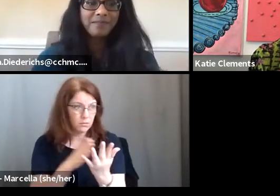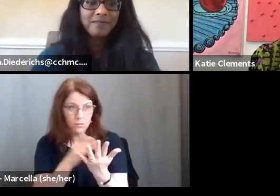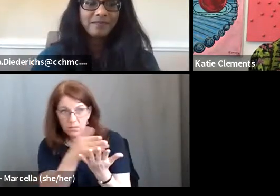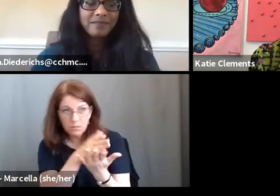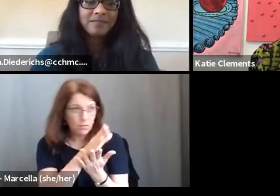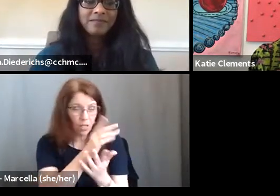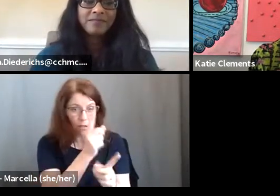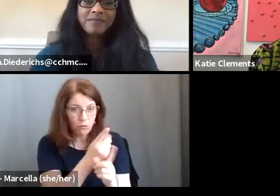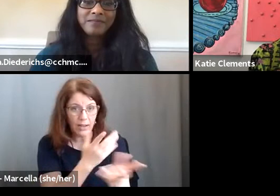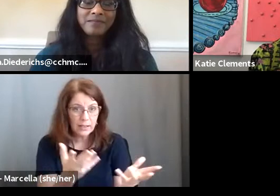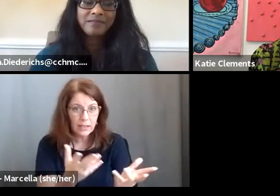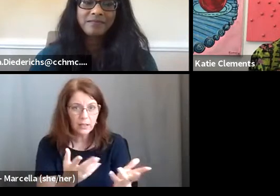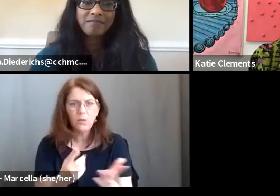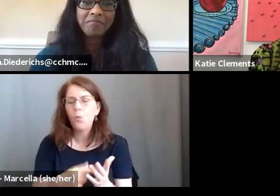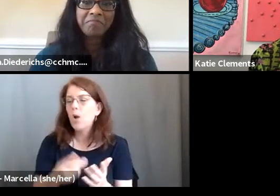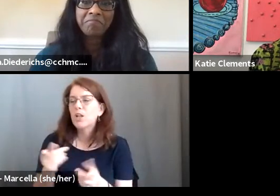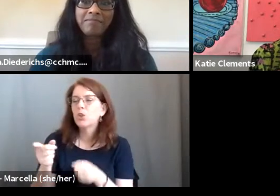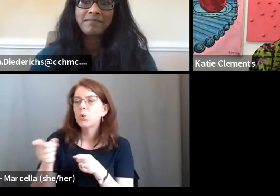Um, what do you say to them?